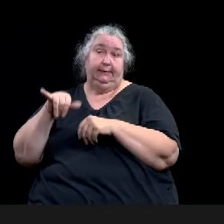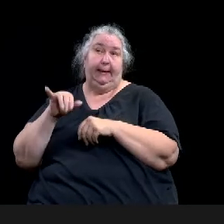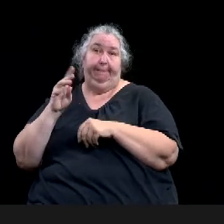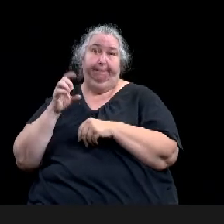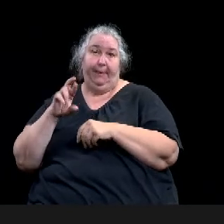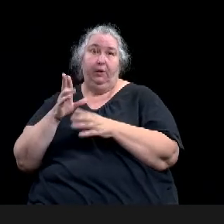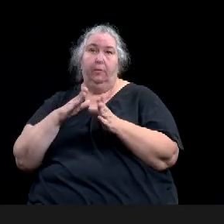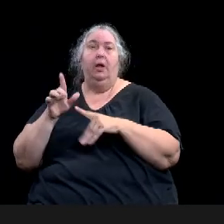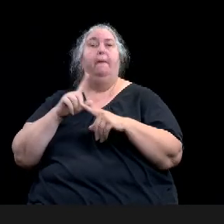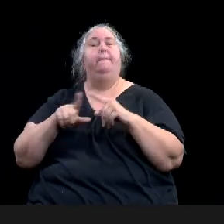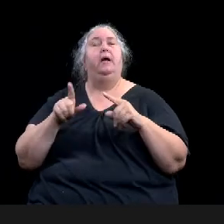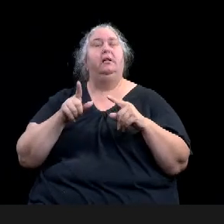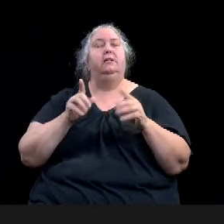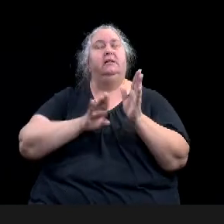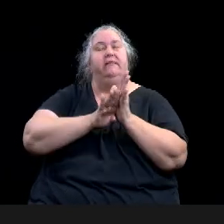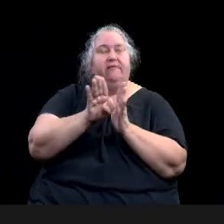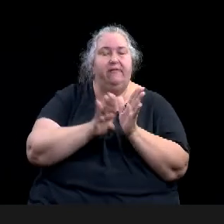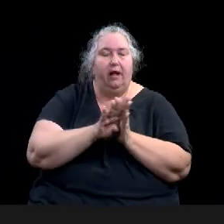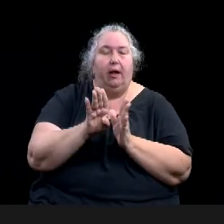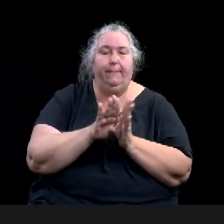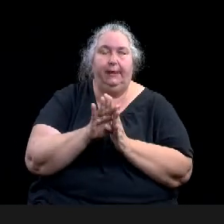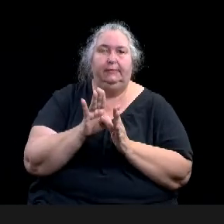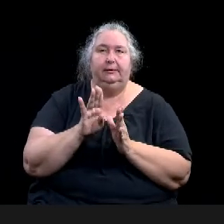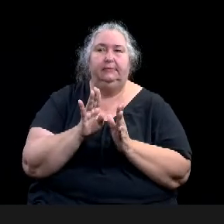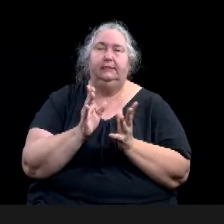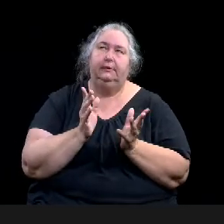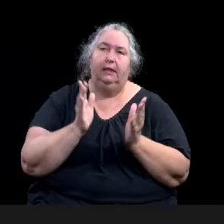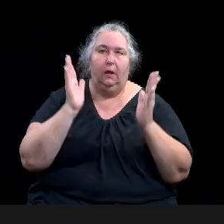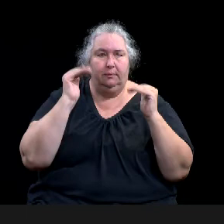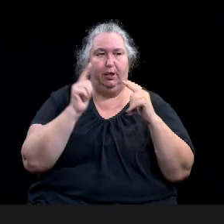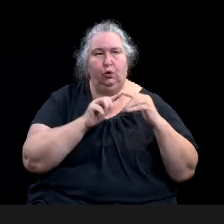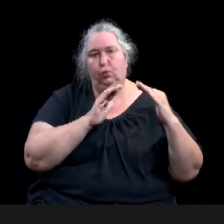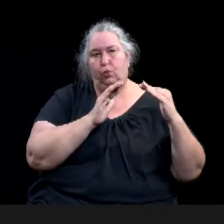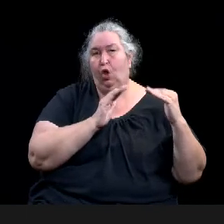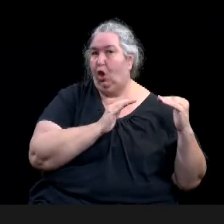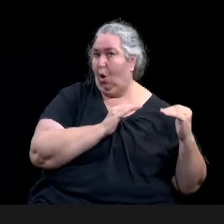uh, for, from the average historic levels.